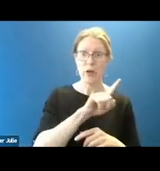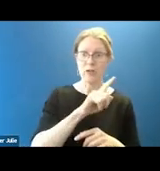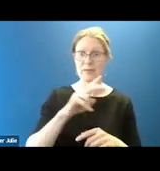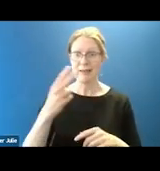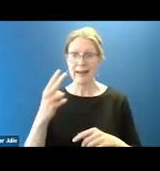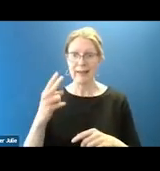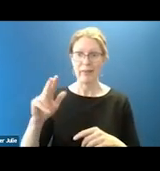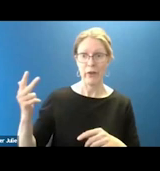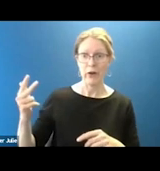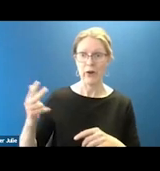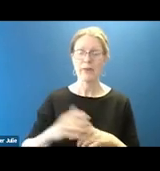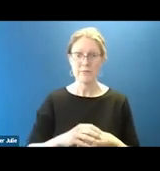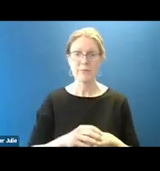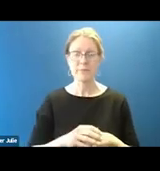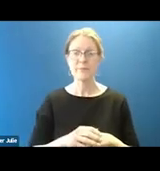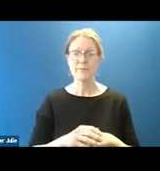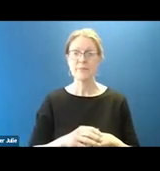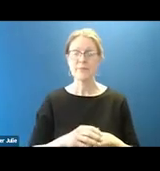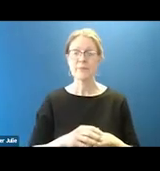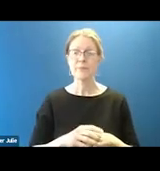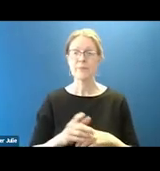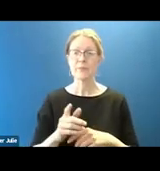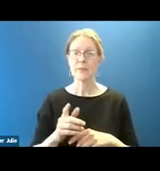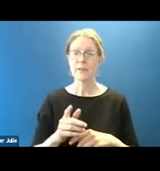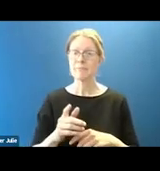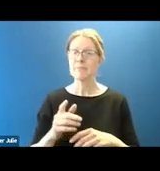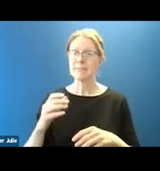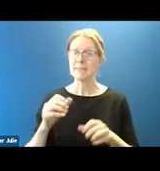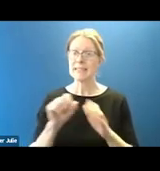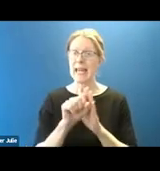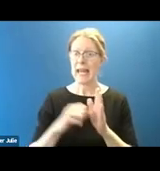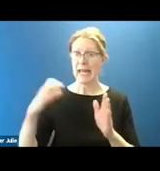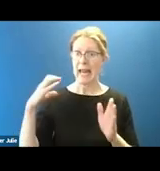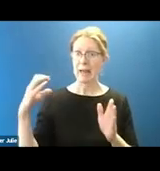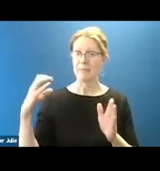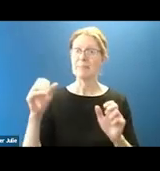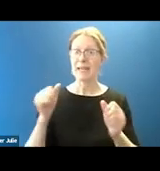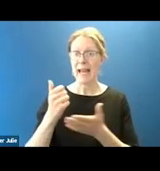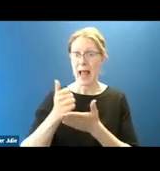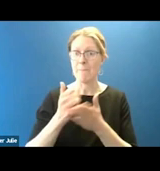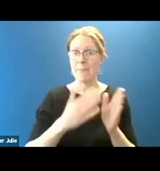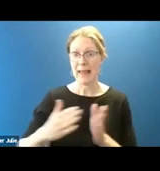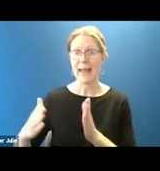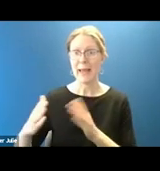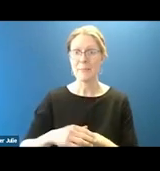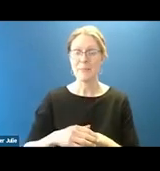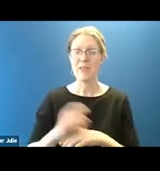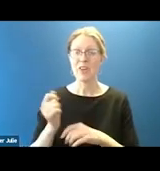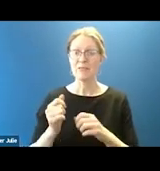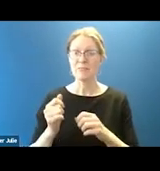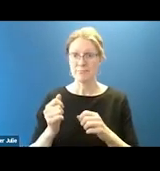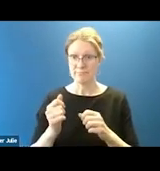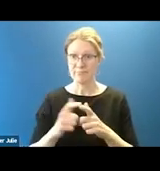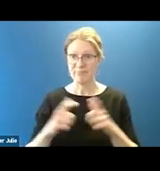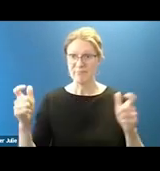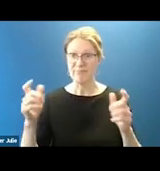the leaders that you just heard heard from can really help plan these these things out really, really well. Again, for larger meetings, not everyone's going to